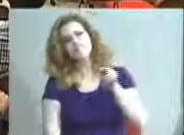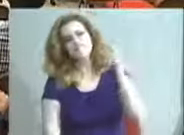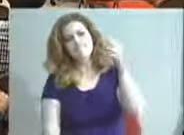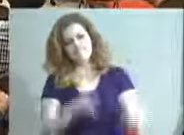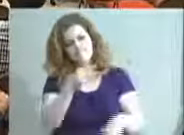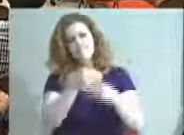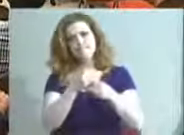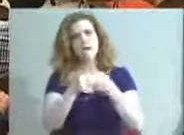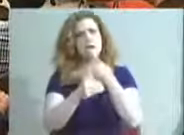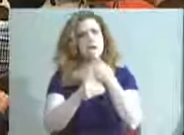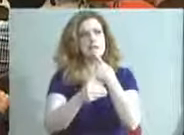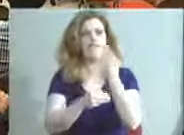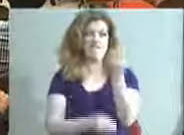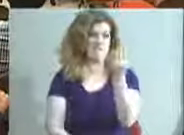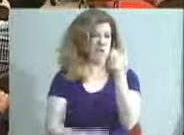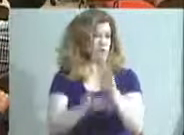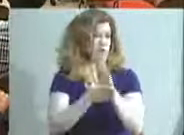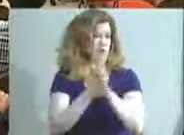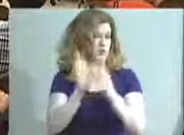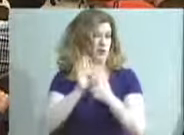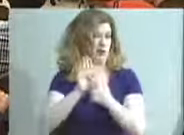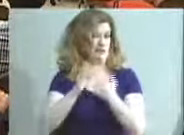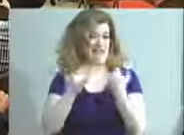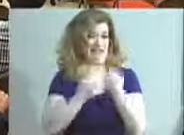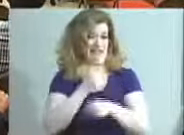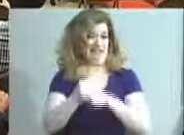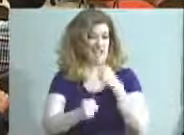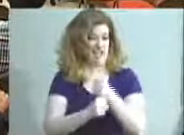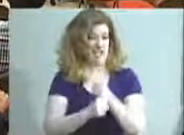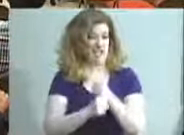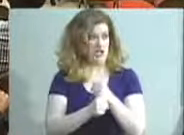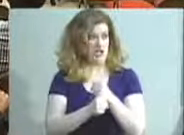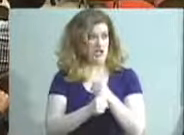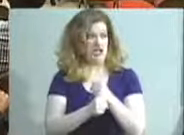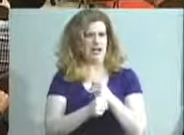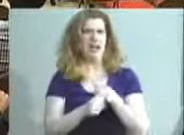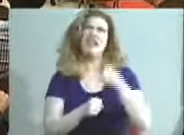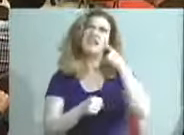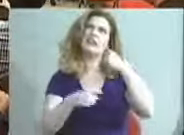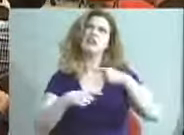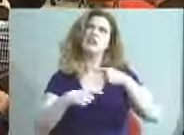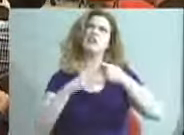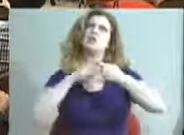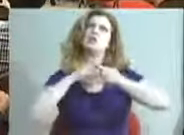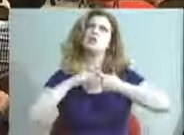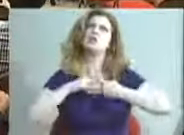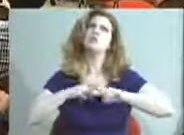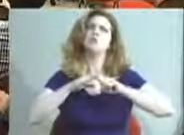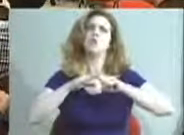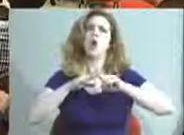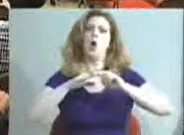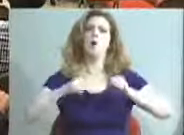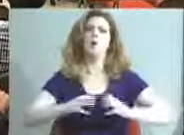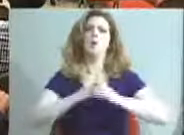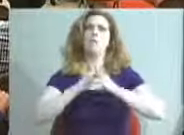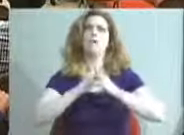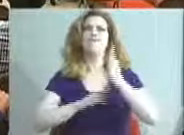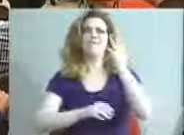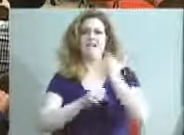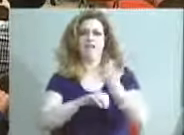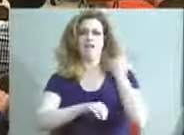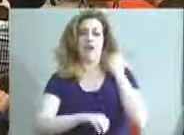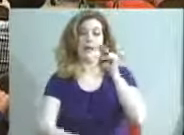14 schools represented this year. Recall that it started five years ago as the manual idea festival,